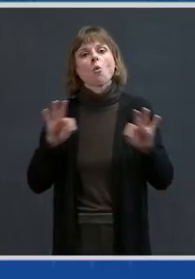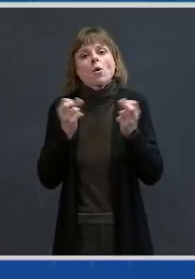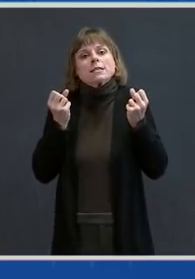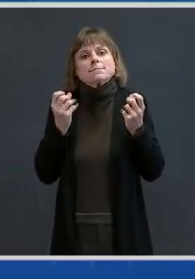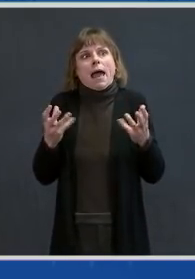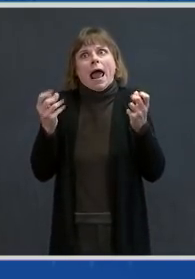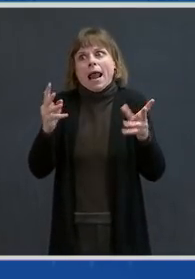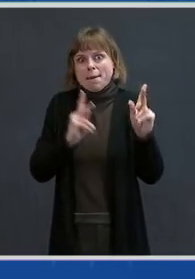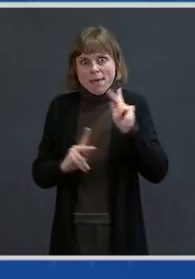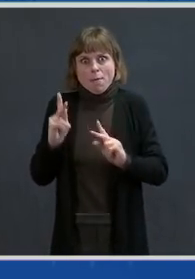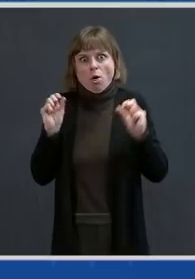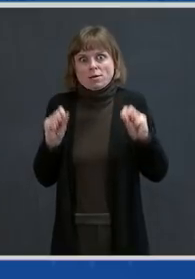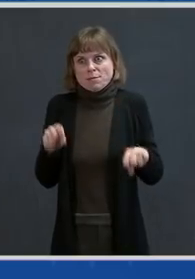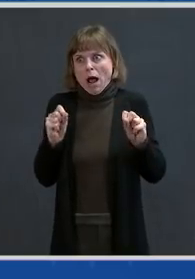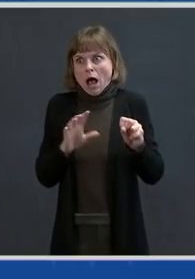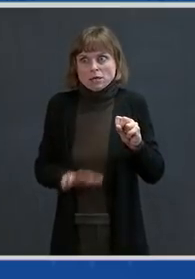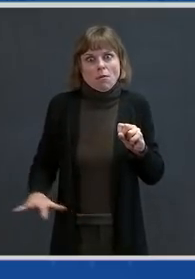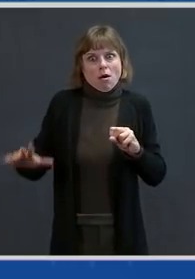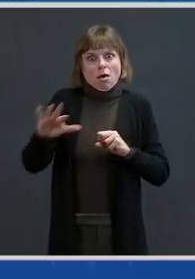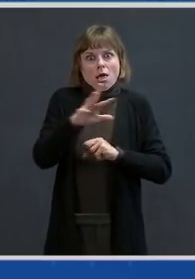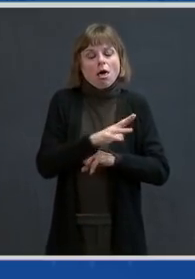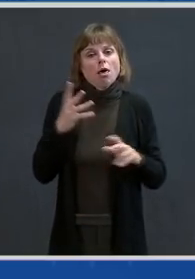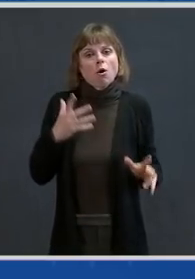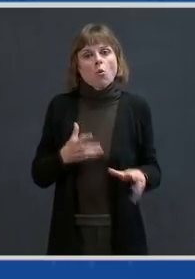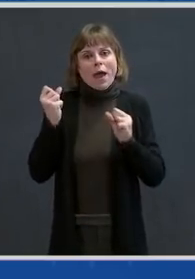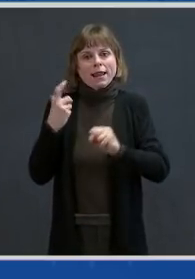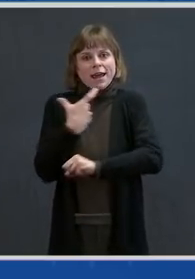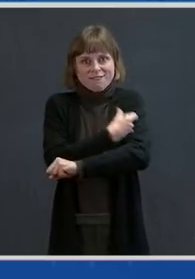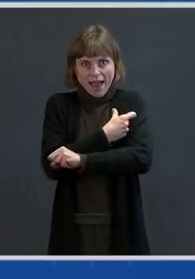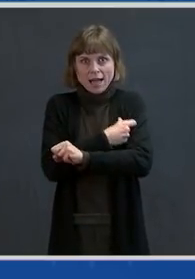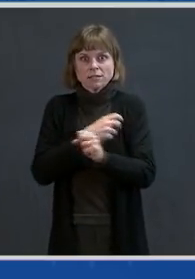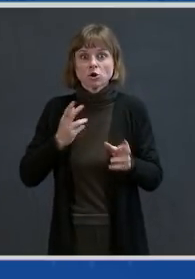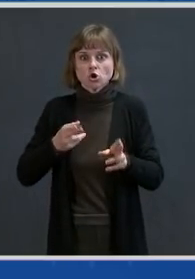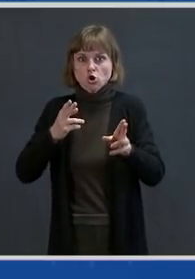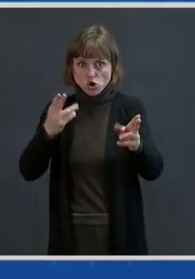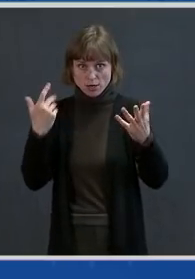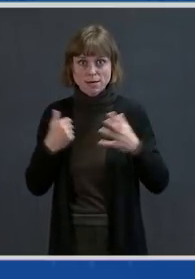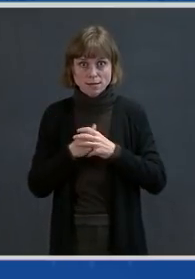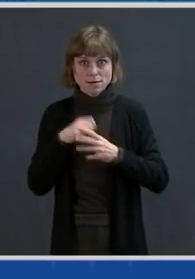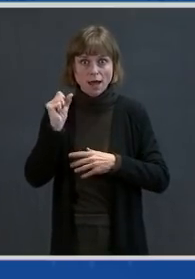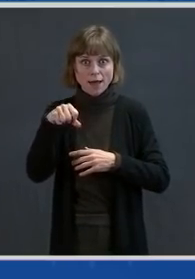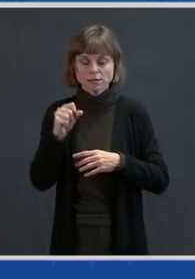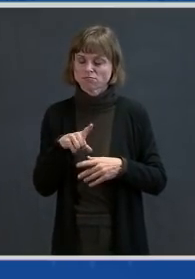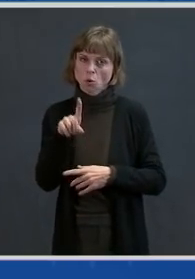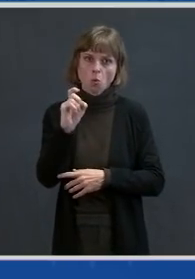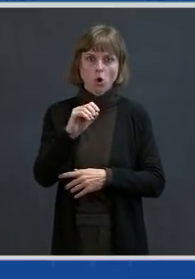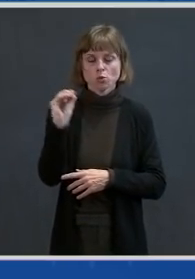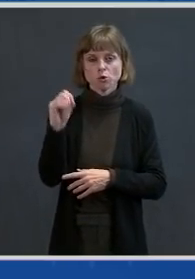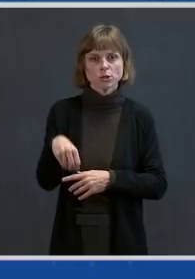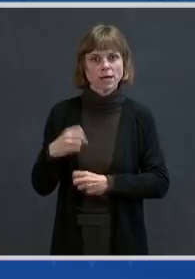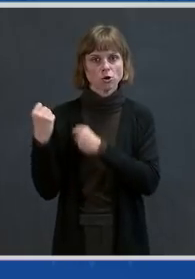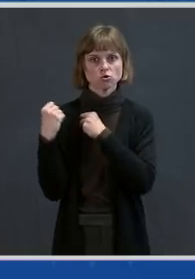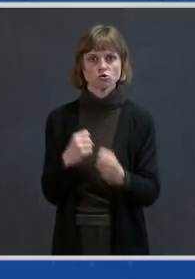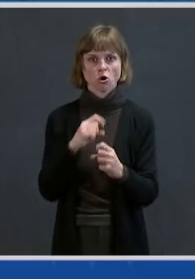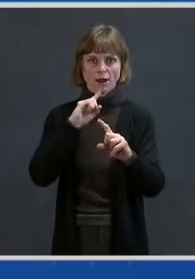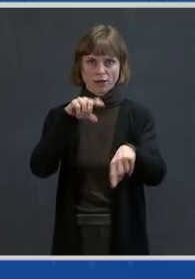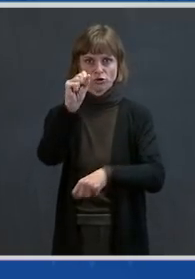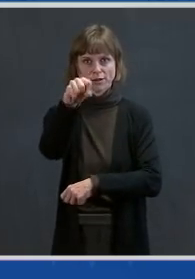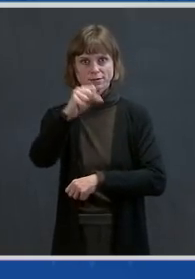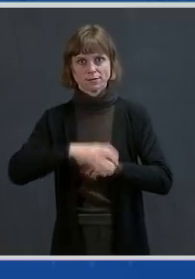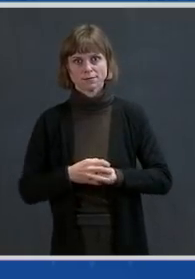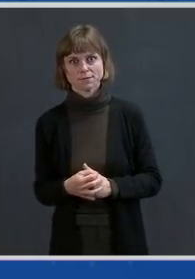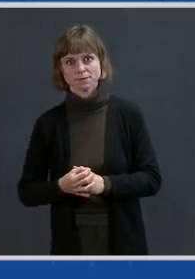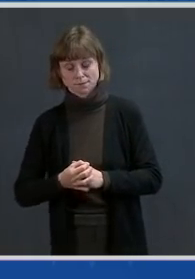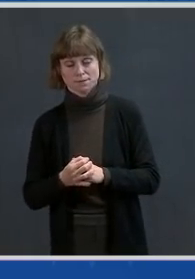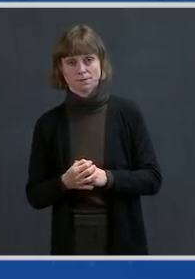vaccinated as quickly and as expeditiously as possible. A very firm answer to that question. Thank you for clarifying that.